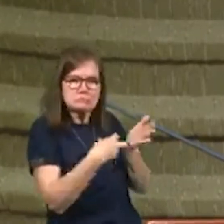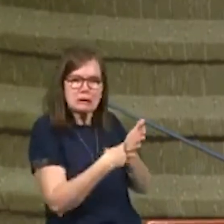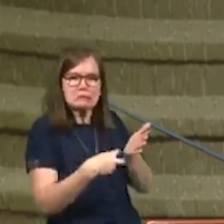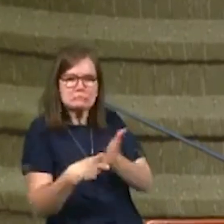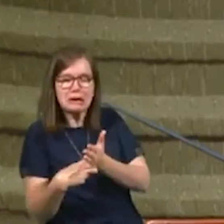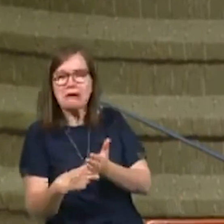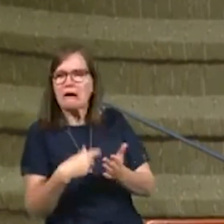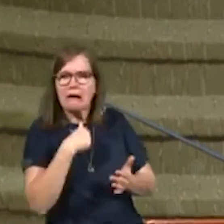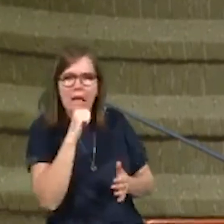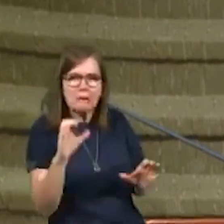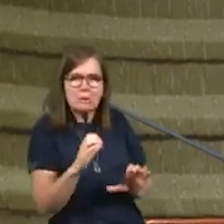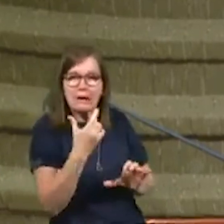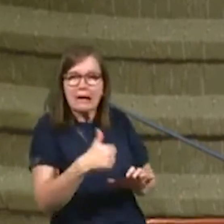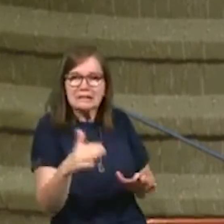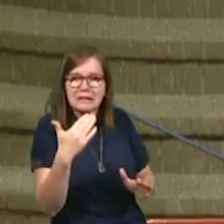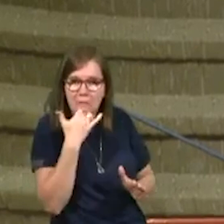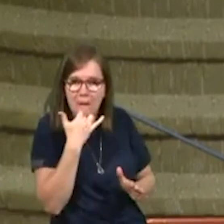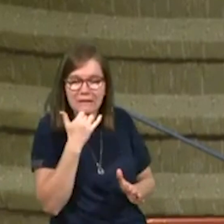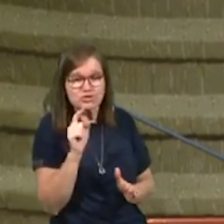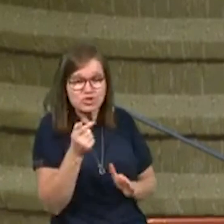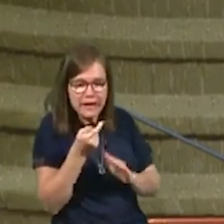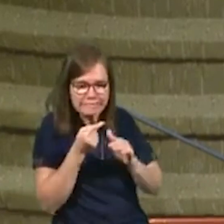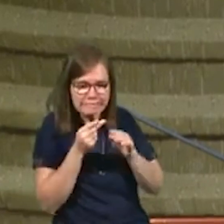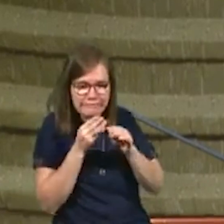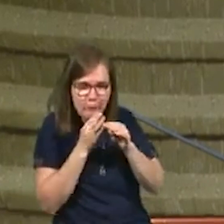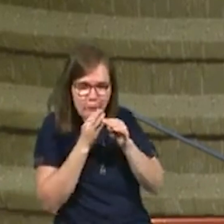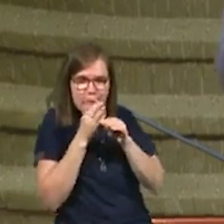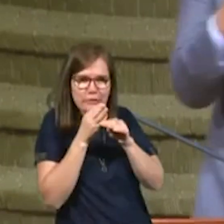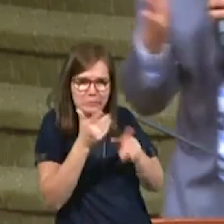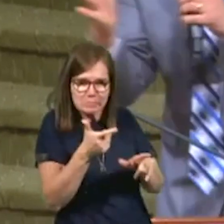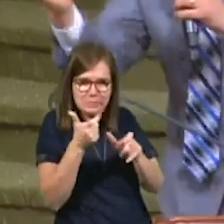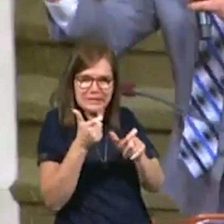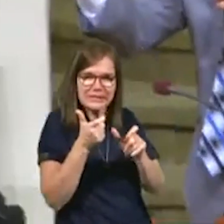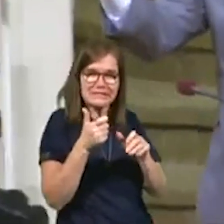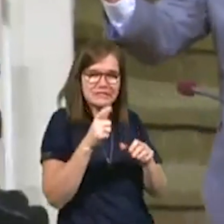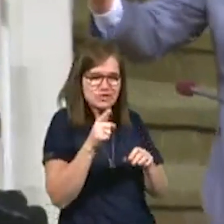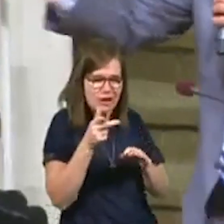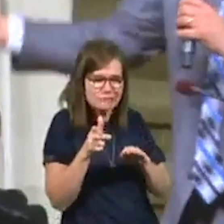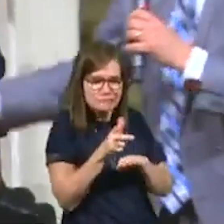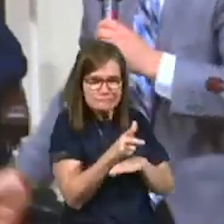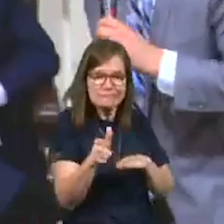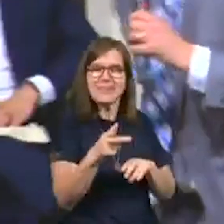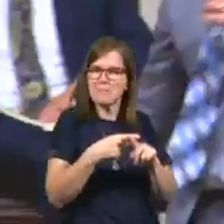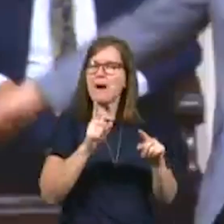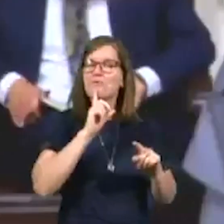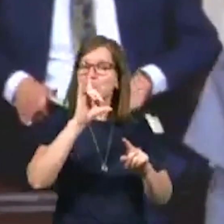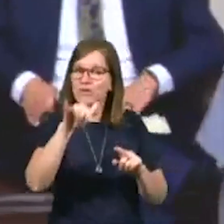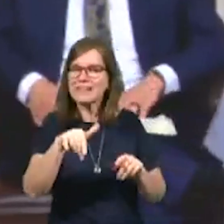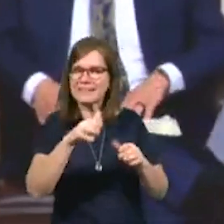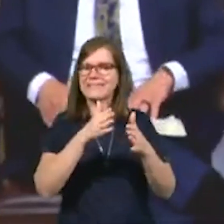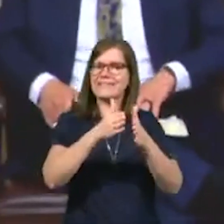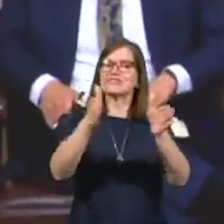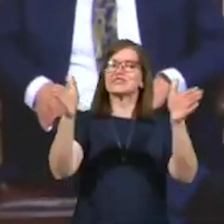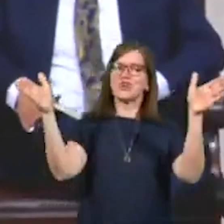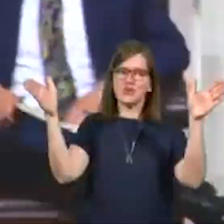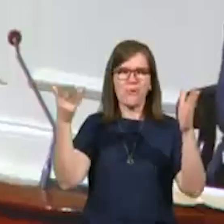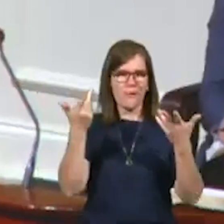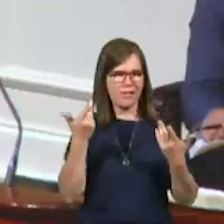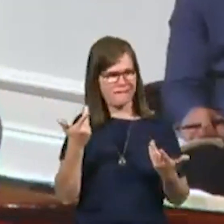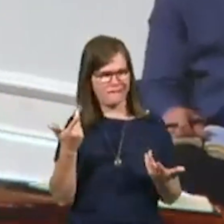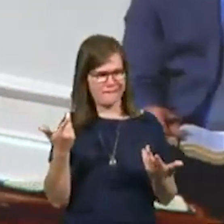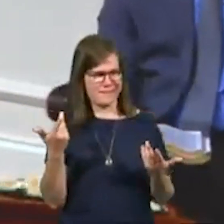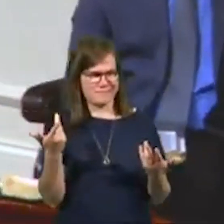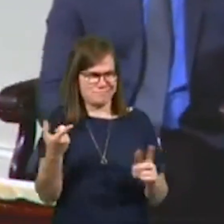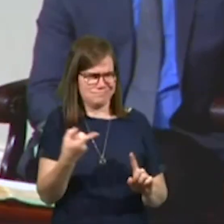in a row. I wasn't doing anything wrong. Just a few miles an hour over the speeding limit. Just a slight illegal lane change, but really in the grand scheme of things, what does it matter?